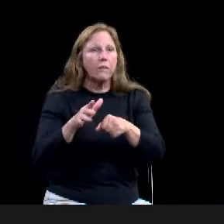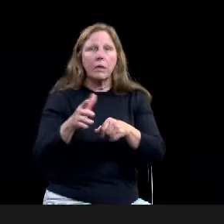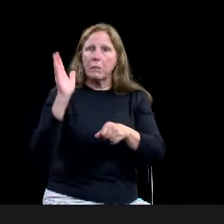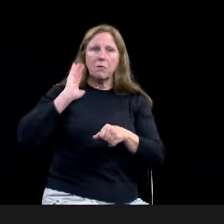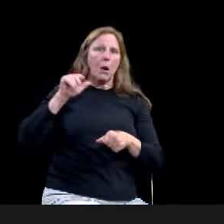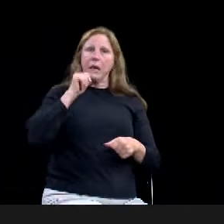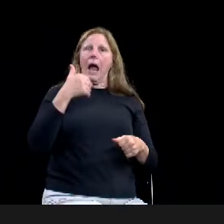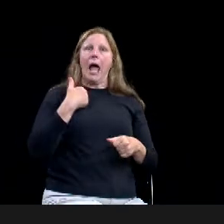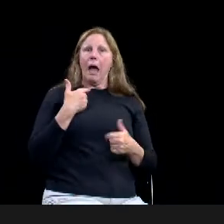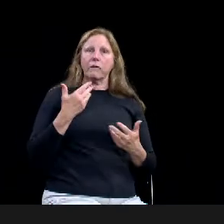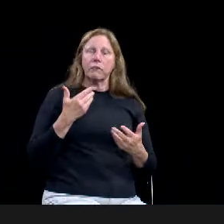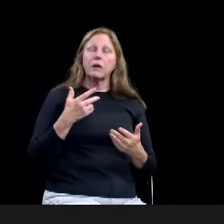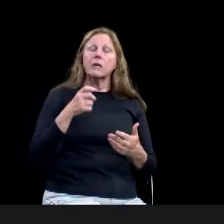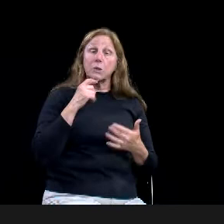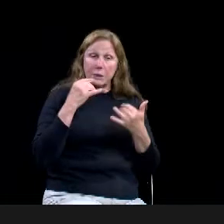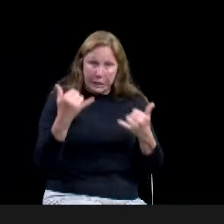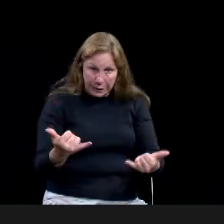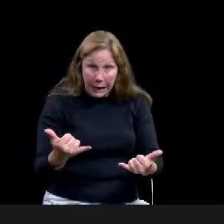can answer appropriately today.